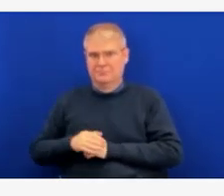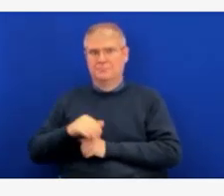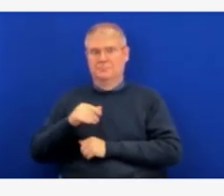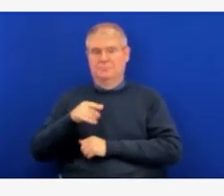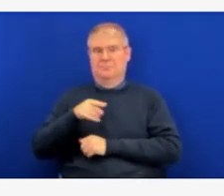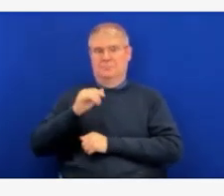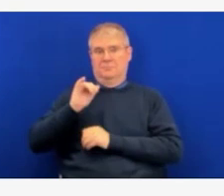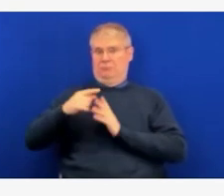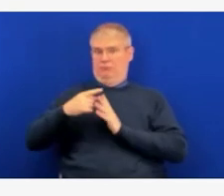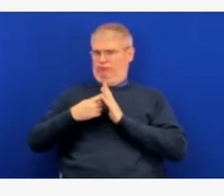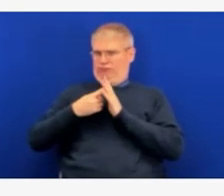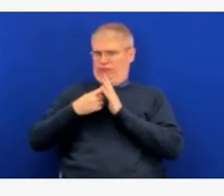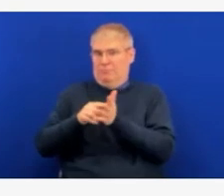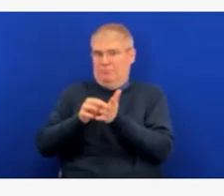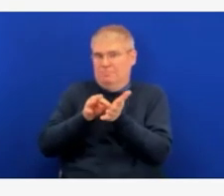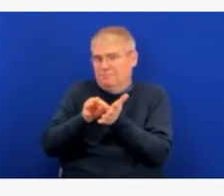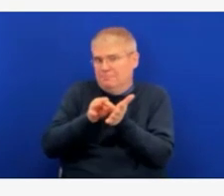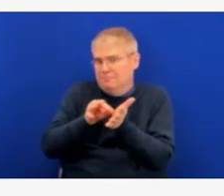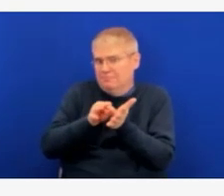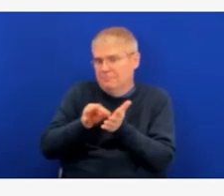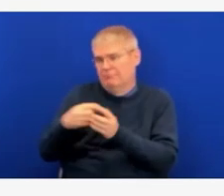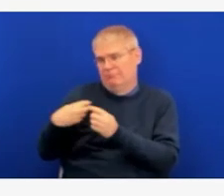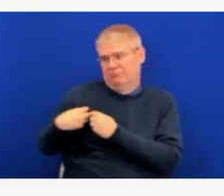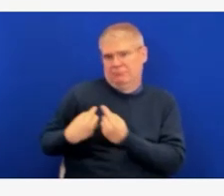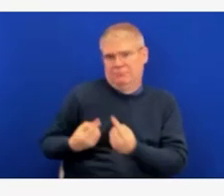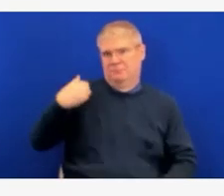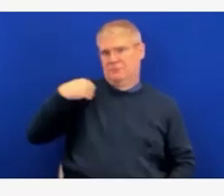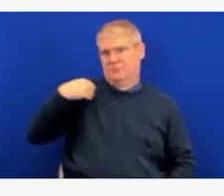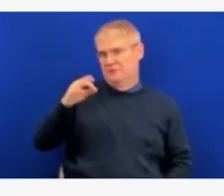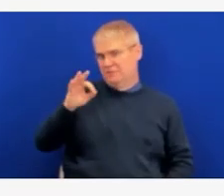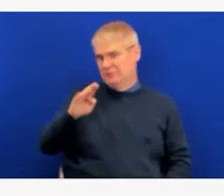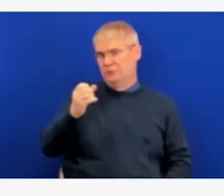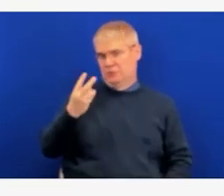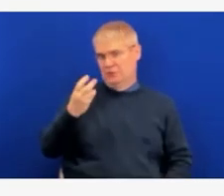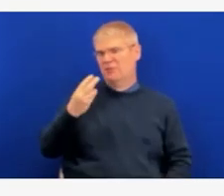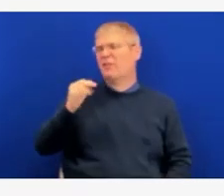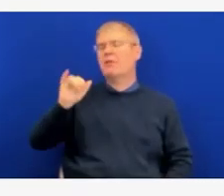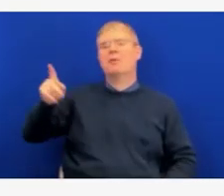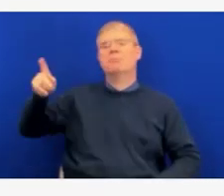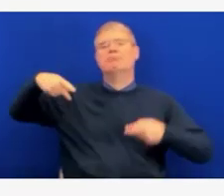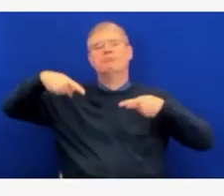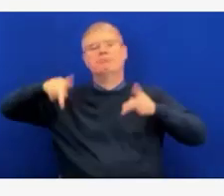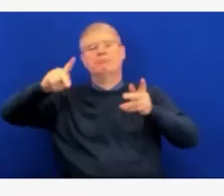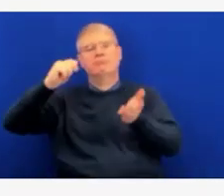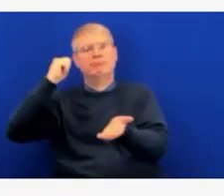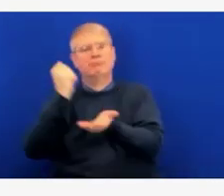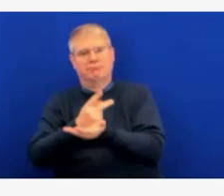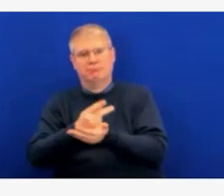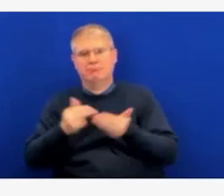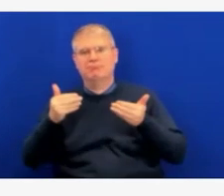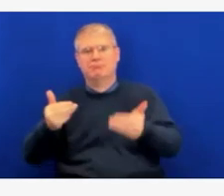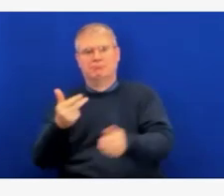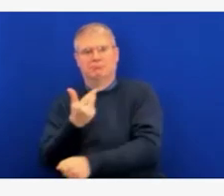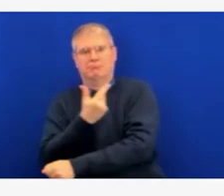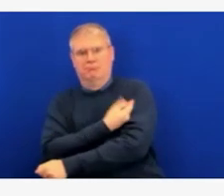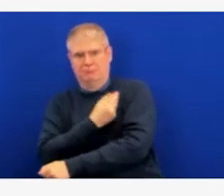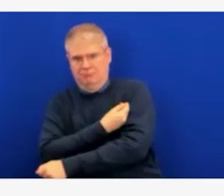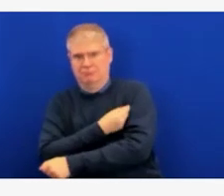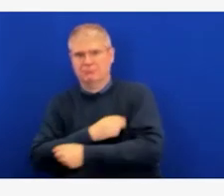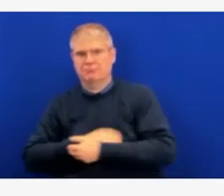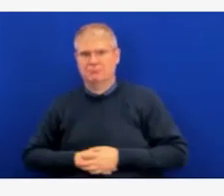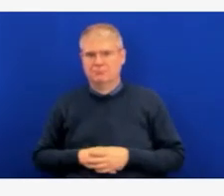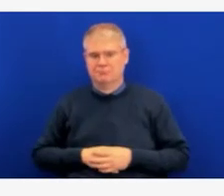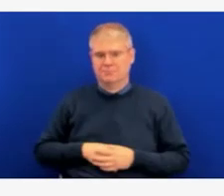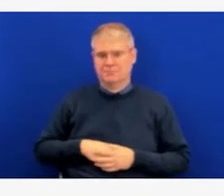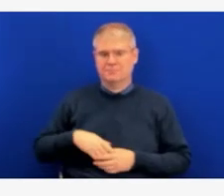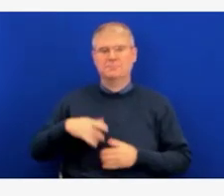for youth, and you can see depicted in yellow the second doses administered per day. We would definitely like to see these rates even higher